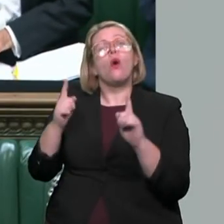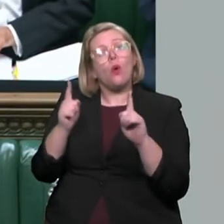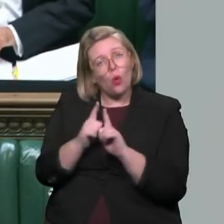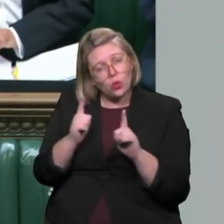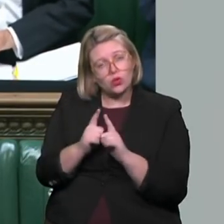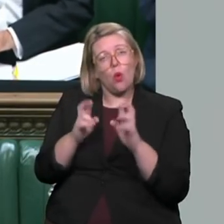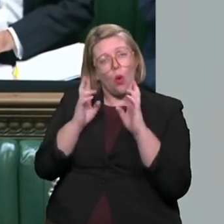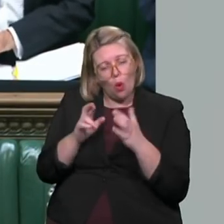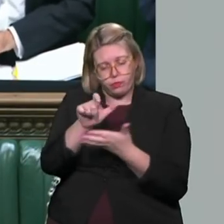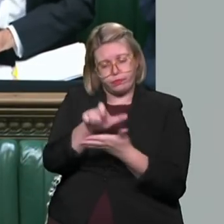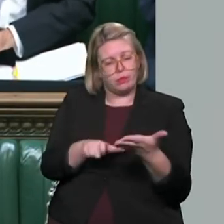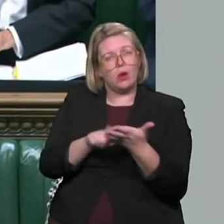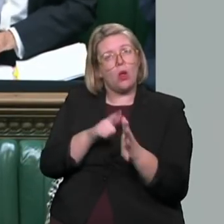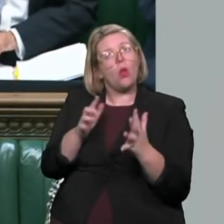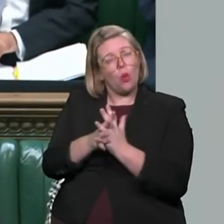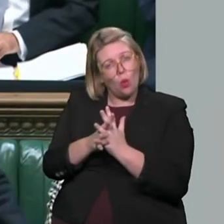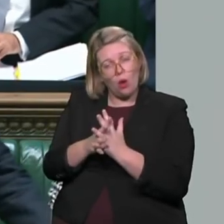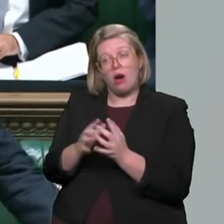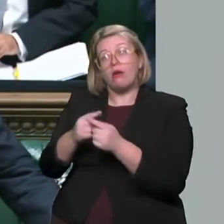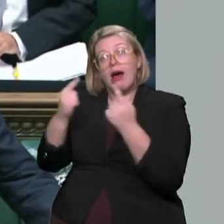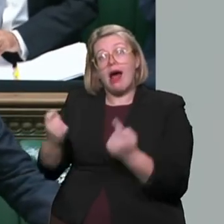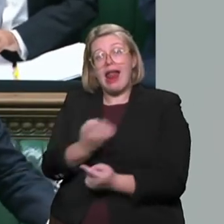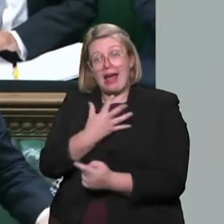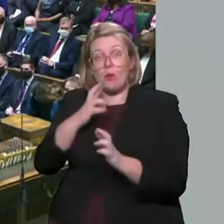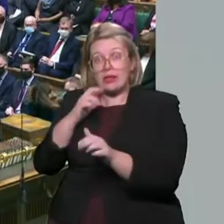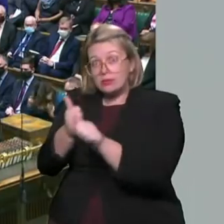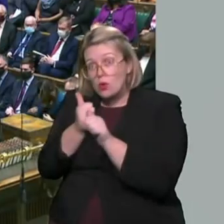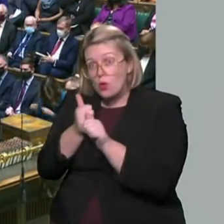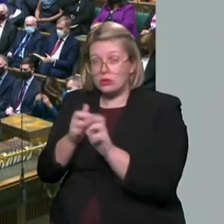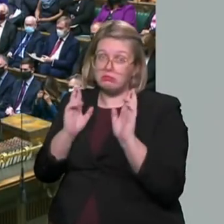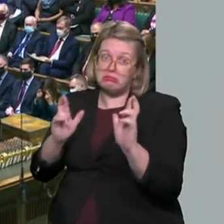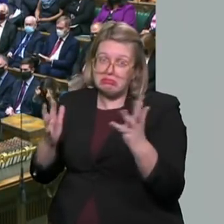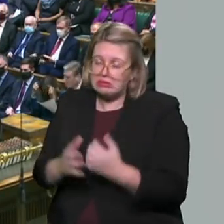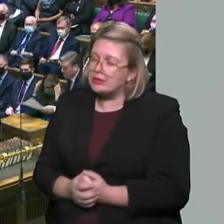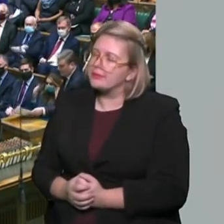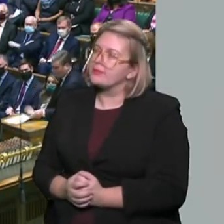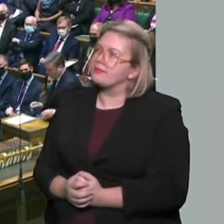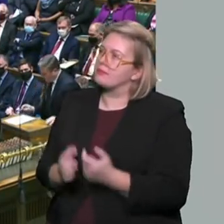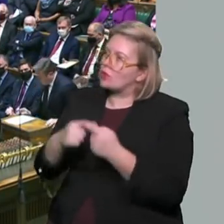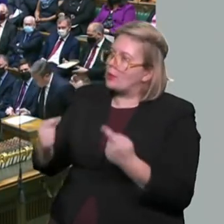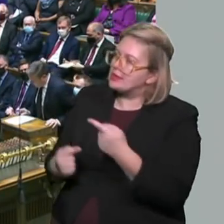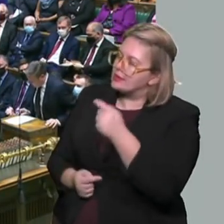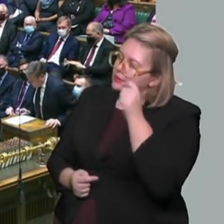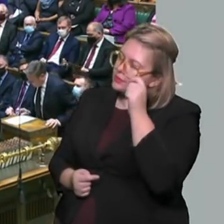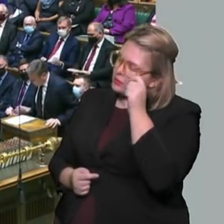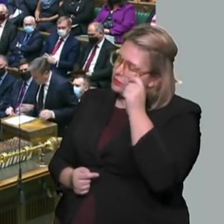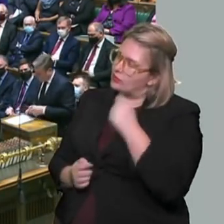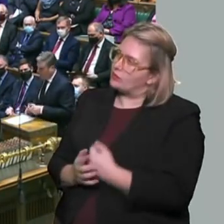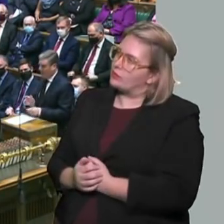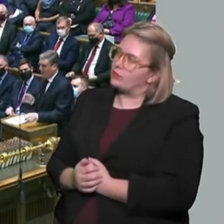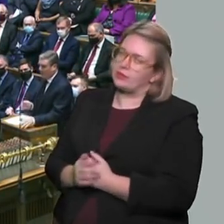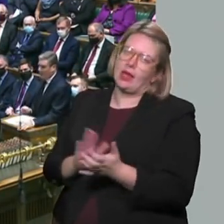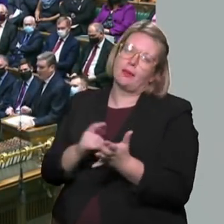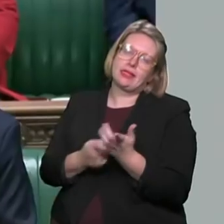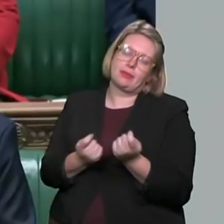tough the proposals we produce, that the Opposition will support it. Piers Starmer. Mr Speaker, we are